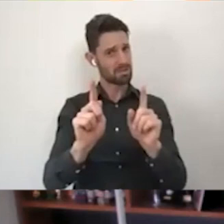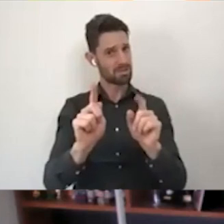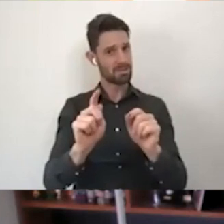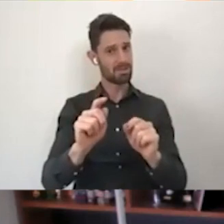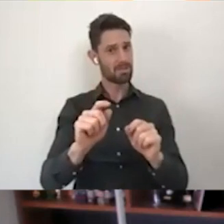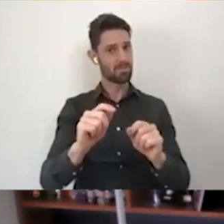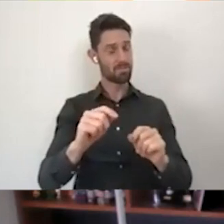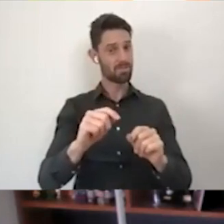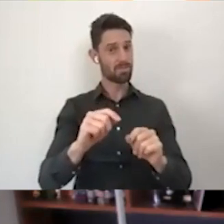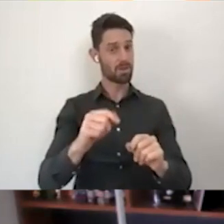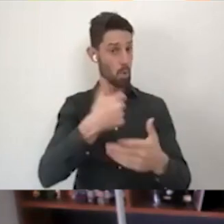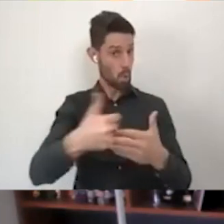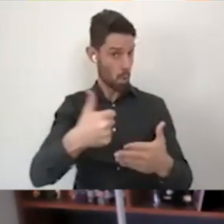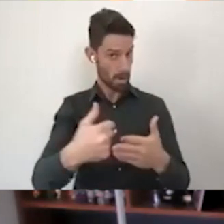perspective,